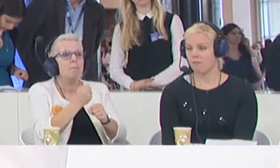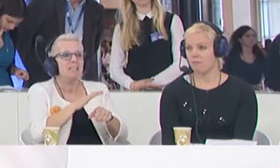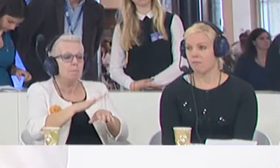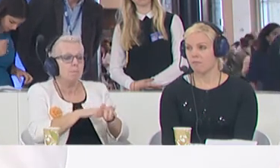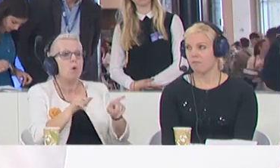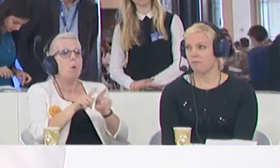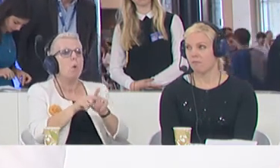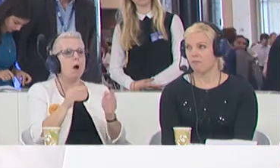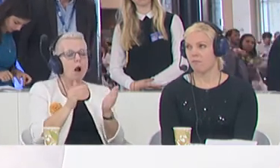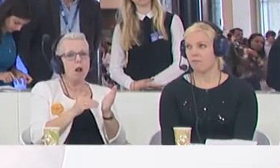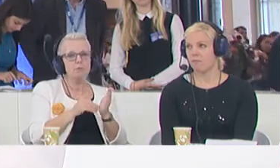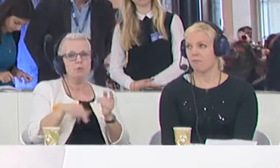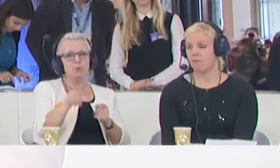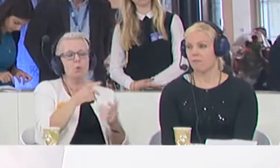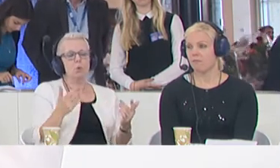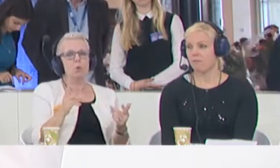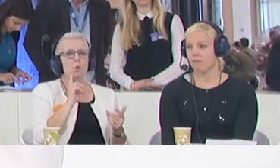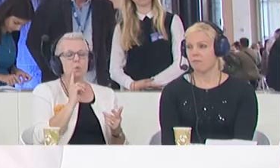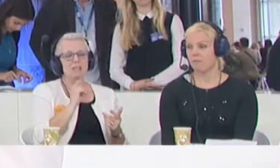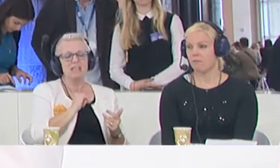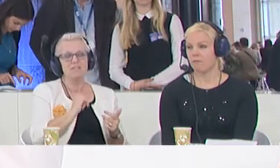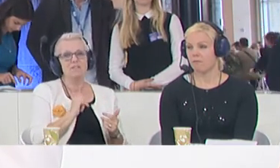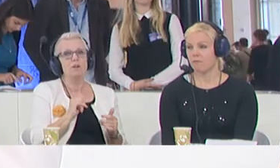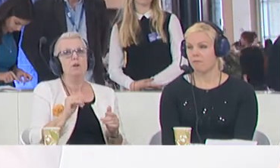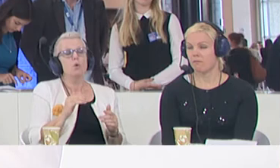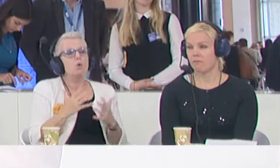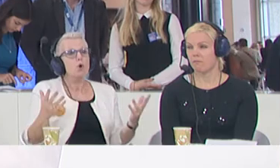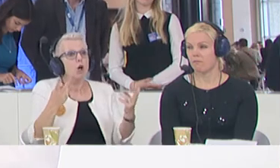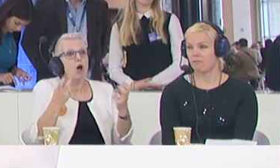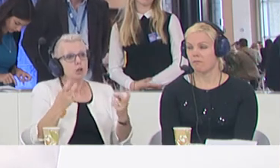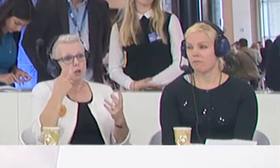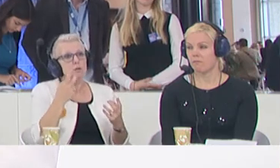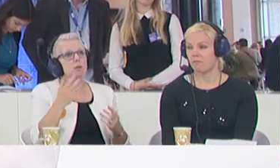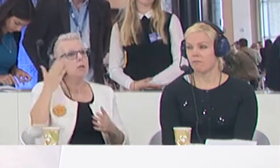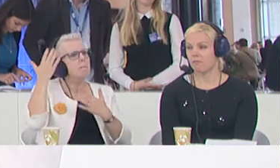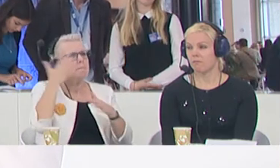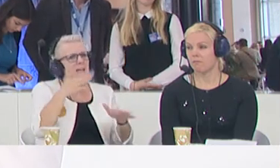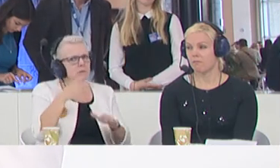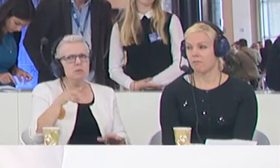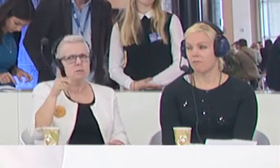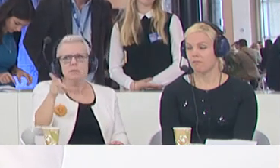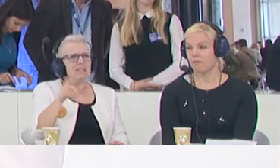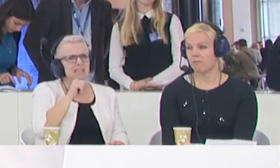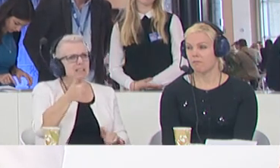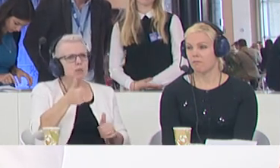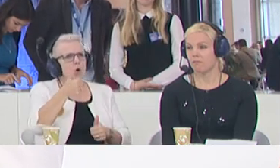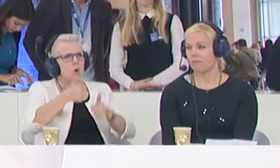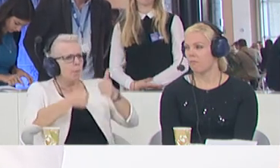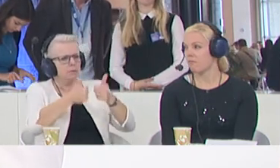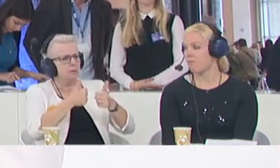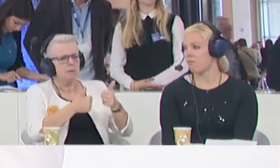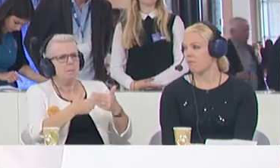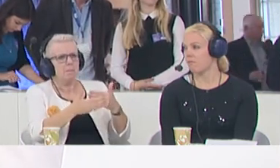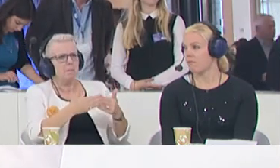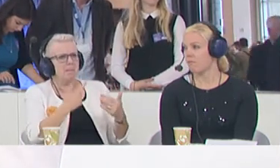that are facing significant challenges, the migrants really do not compete with the nationals for the